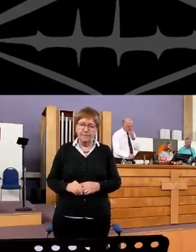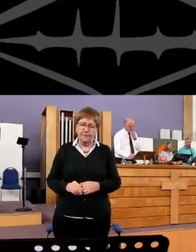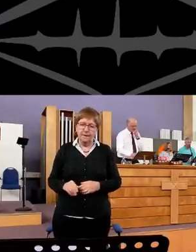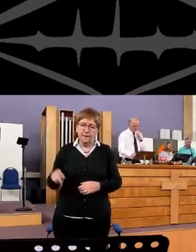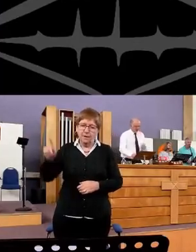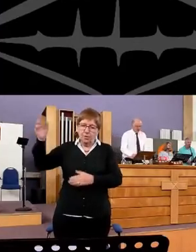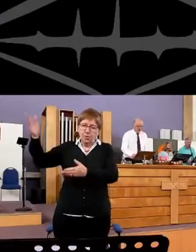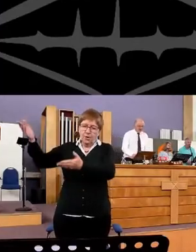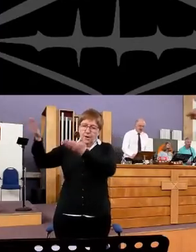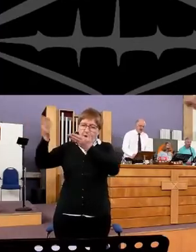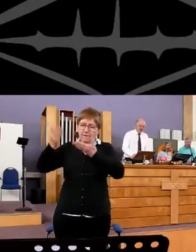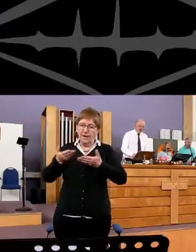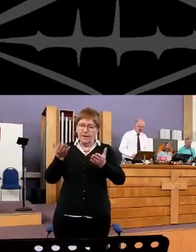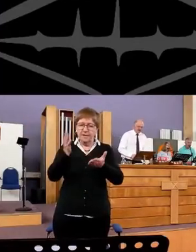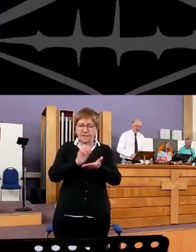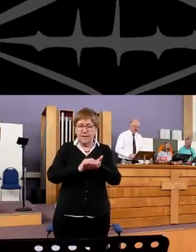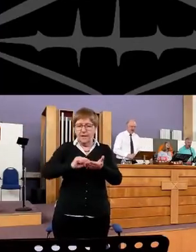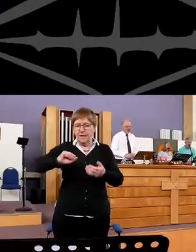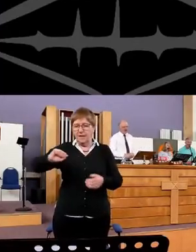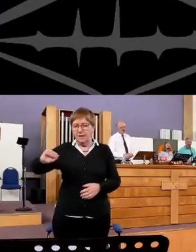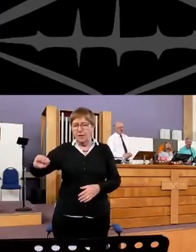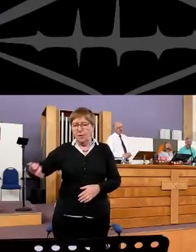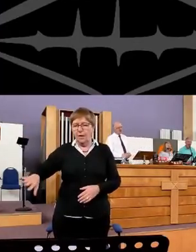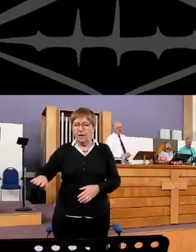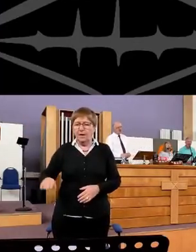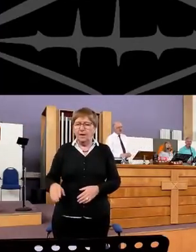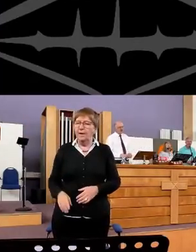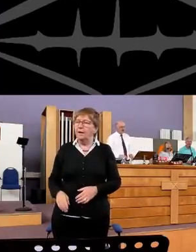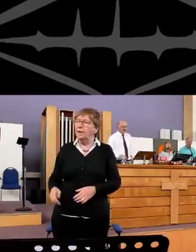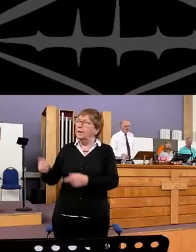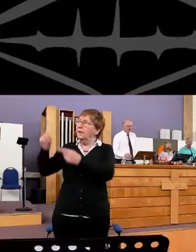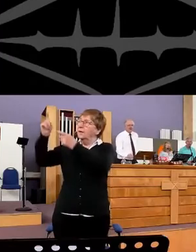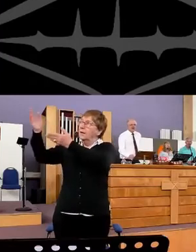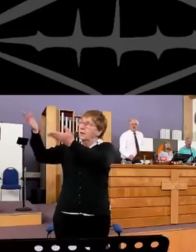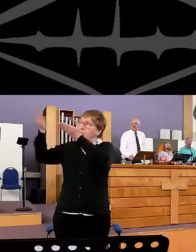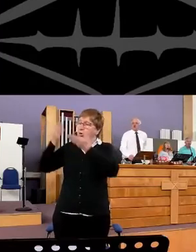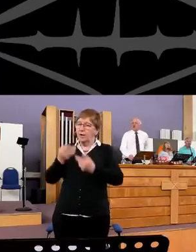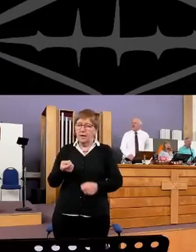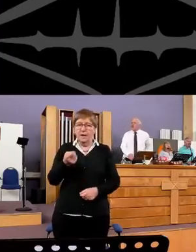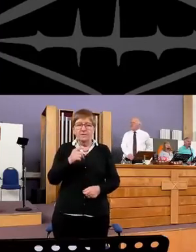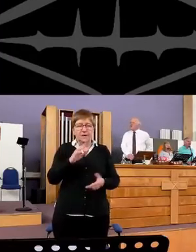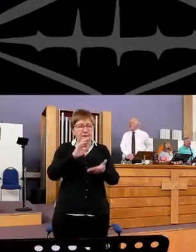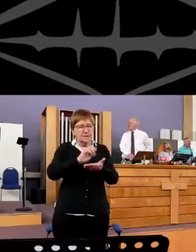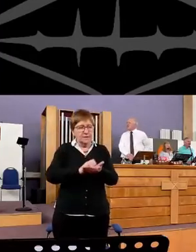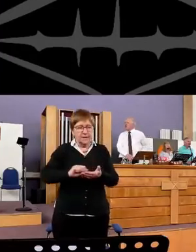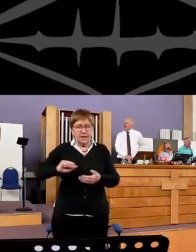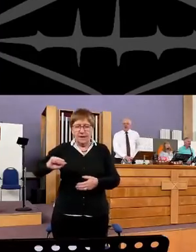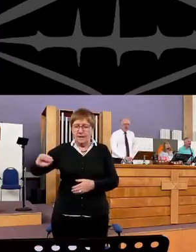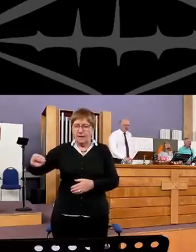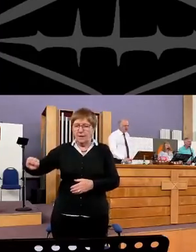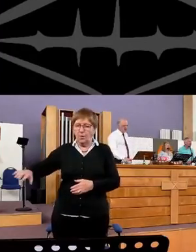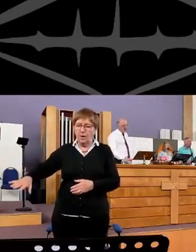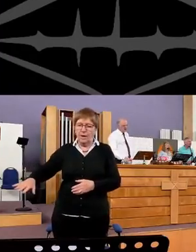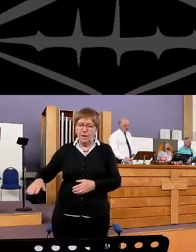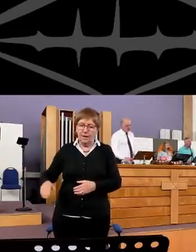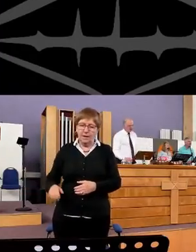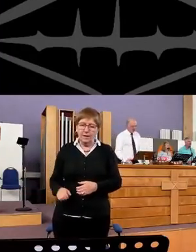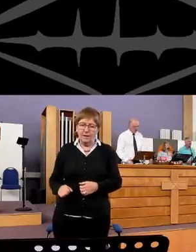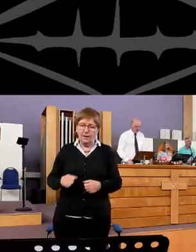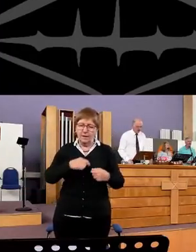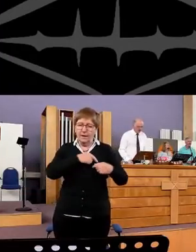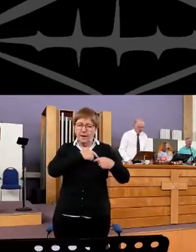You give and take away You give and take away